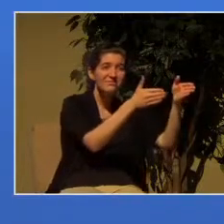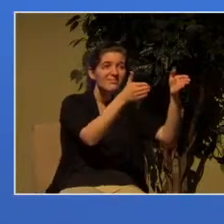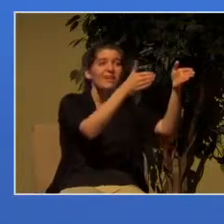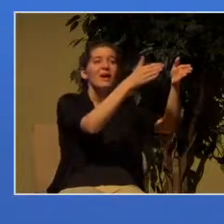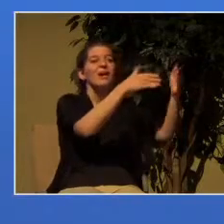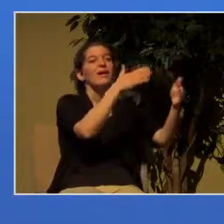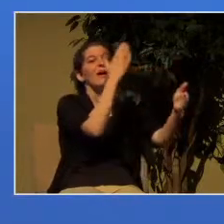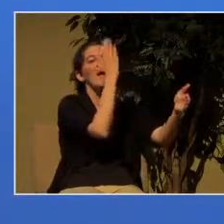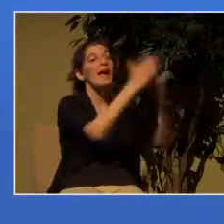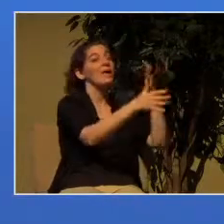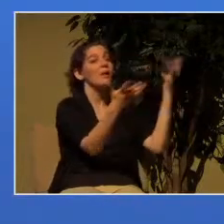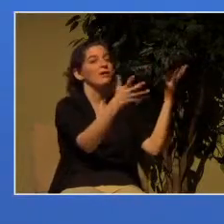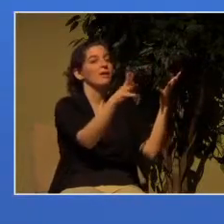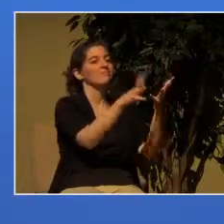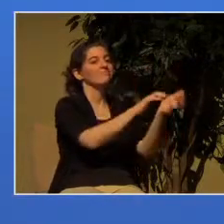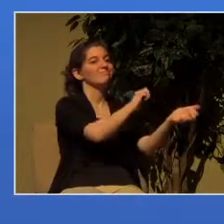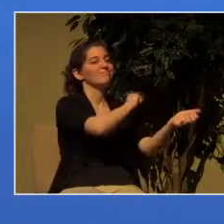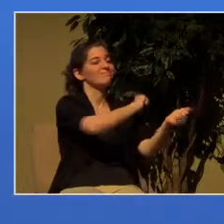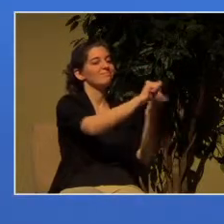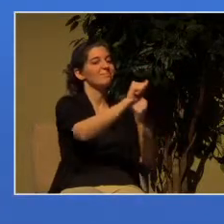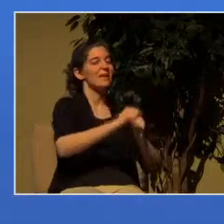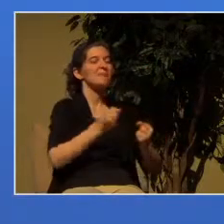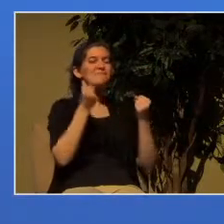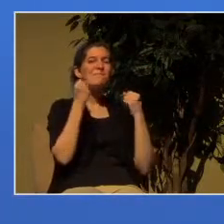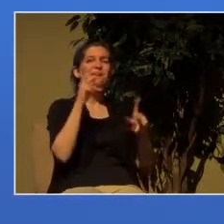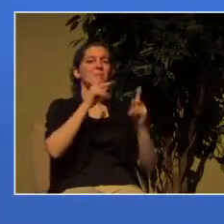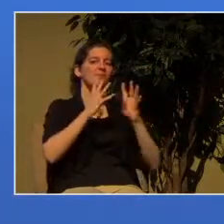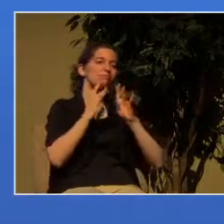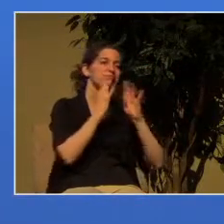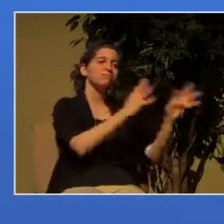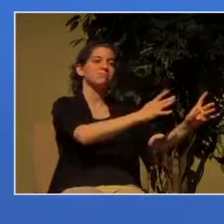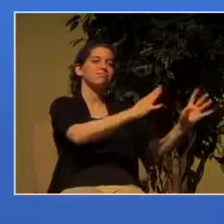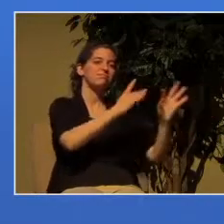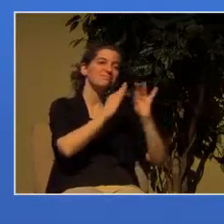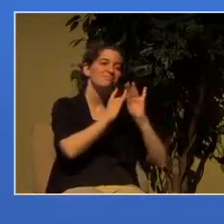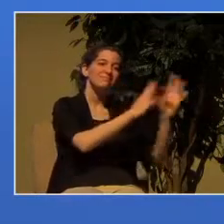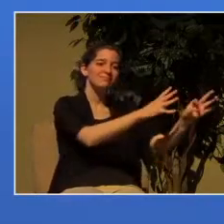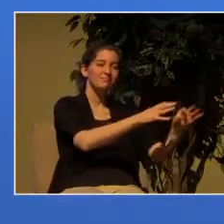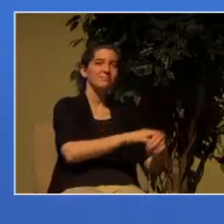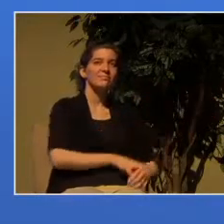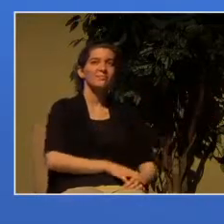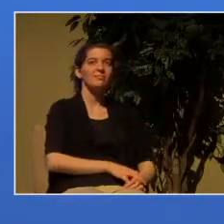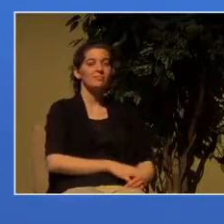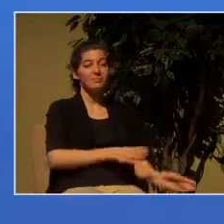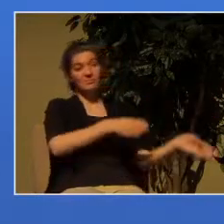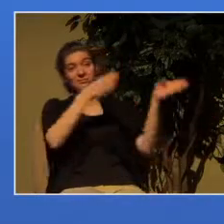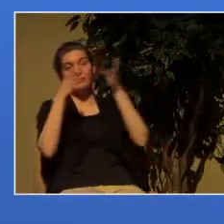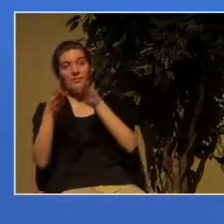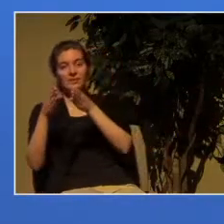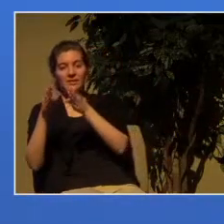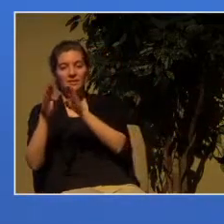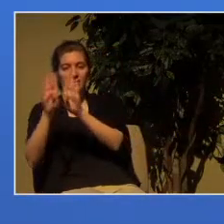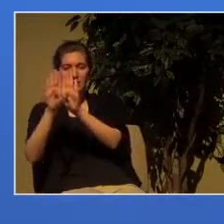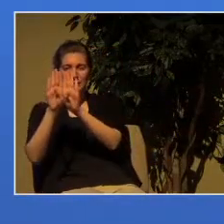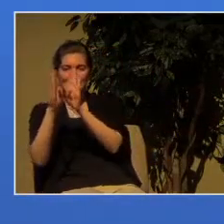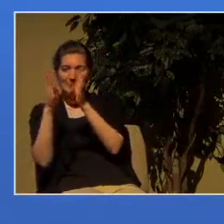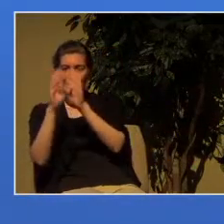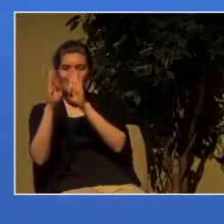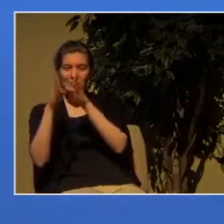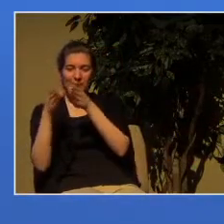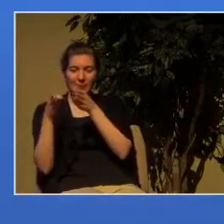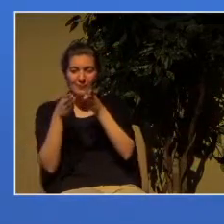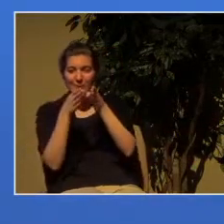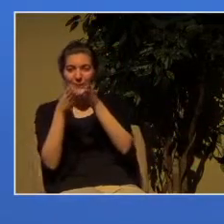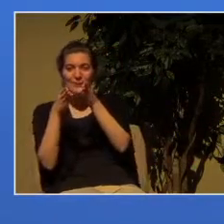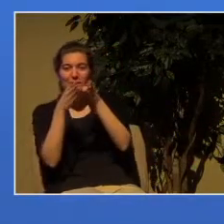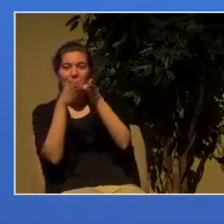and many enter through it but small is the gate and